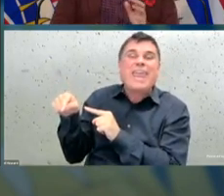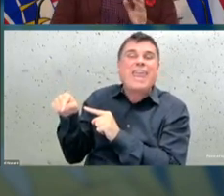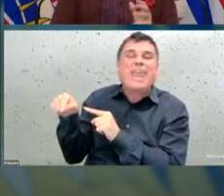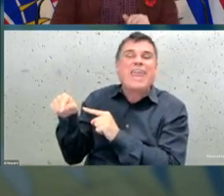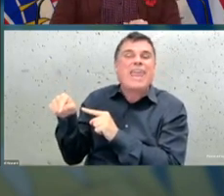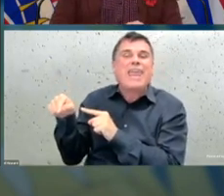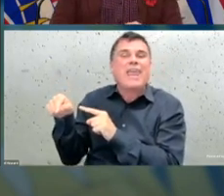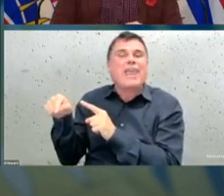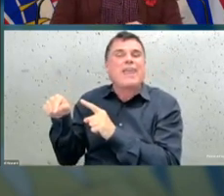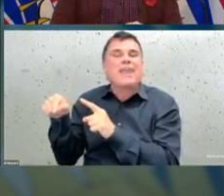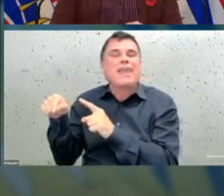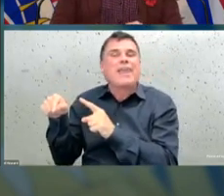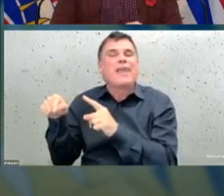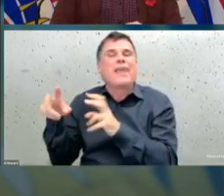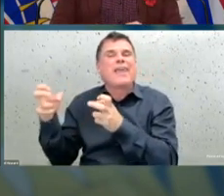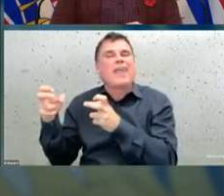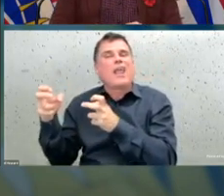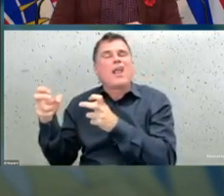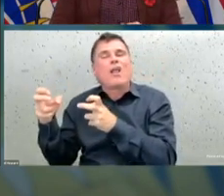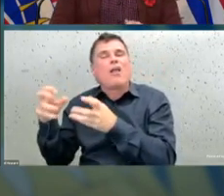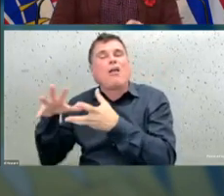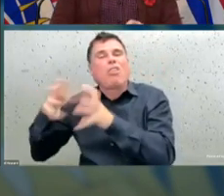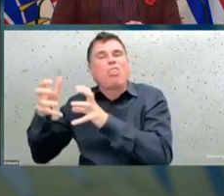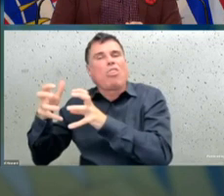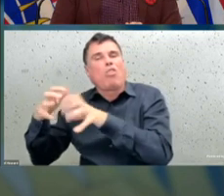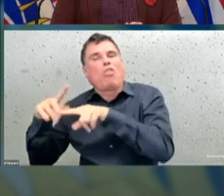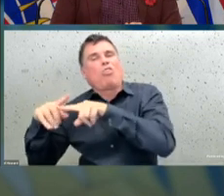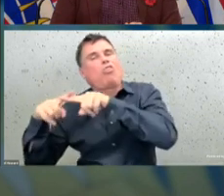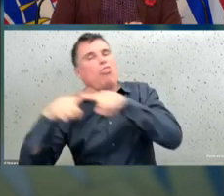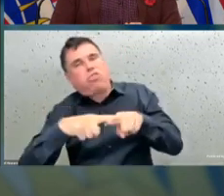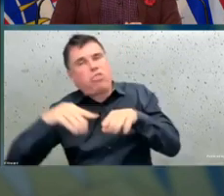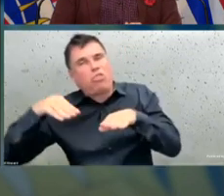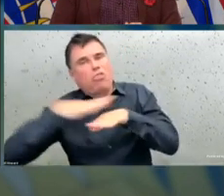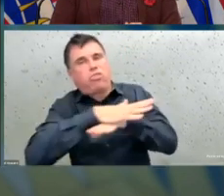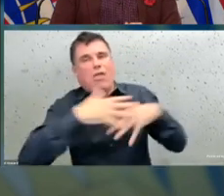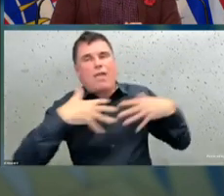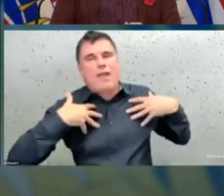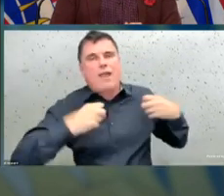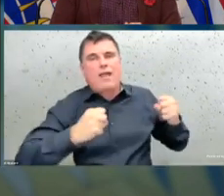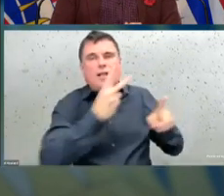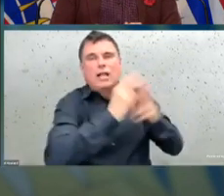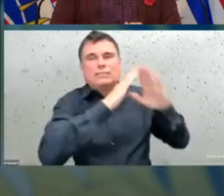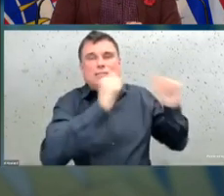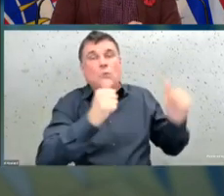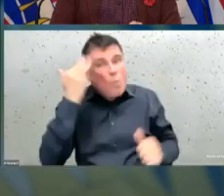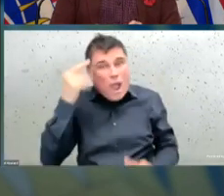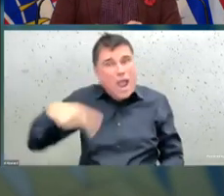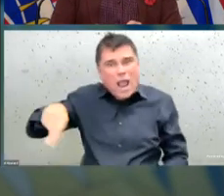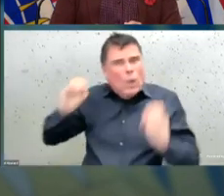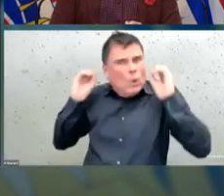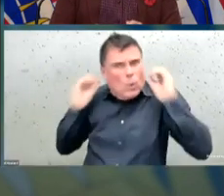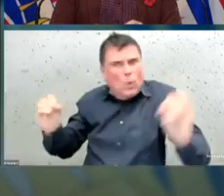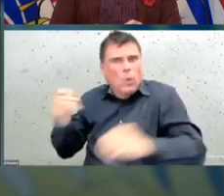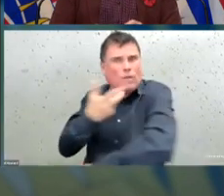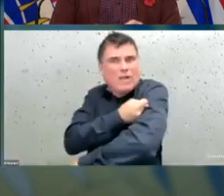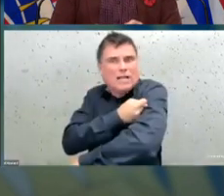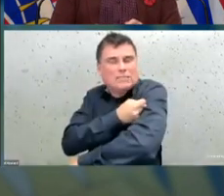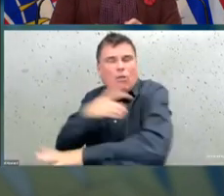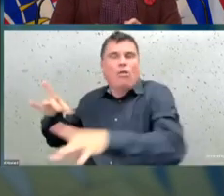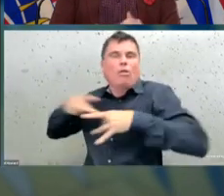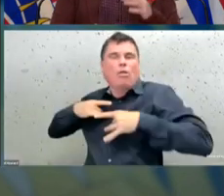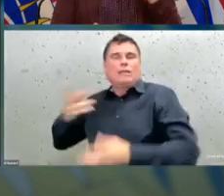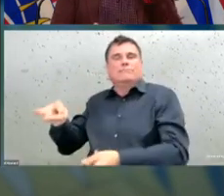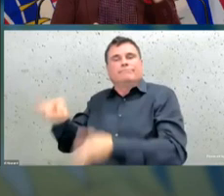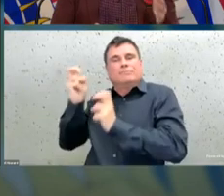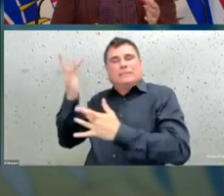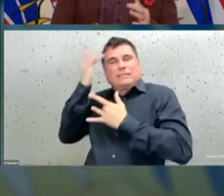about 80% of the entire population that's been protected through vaccination. And we see in communities